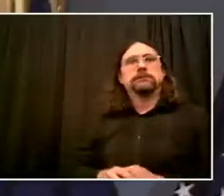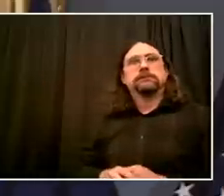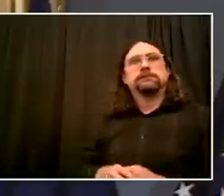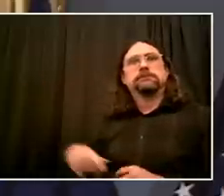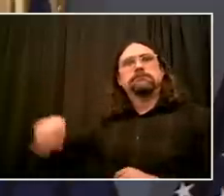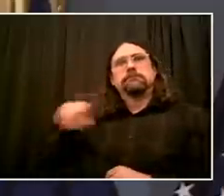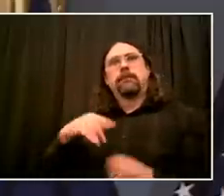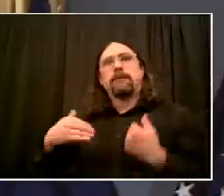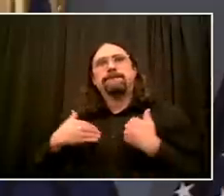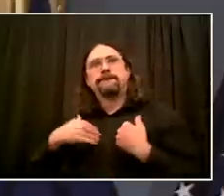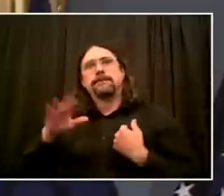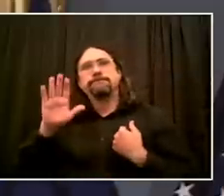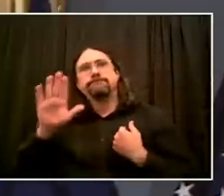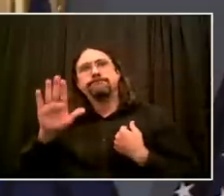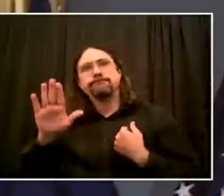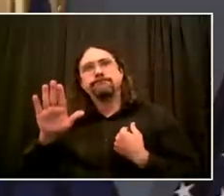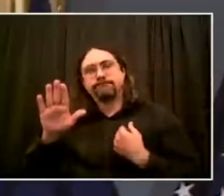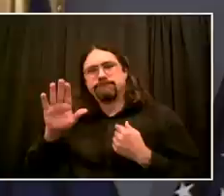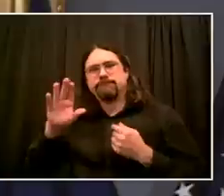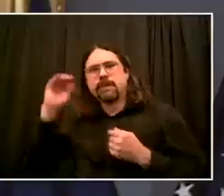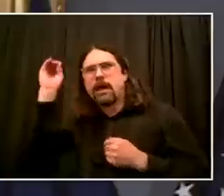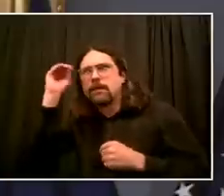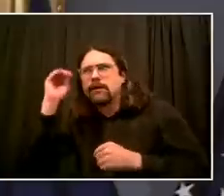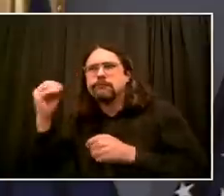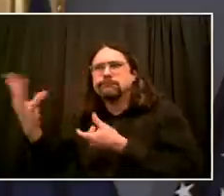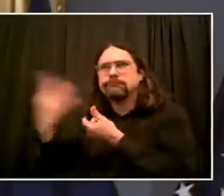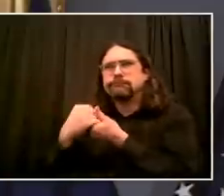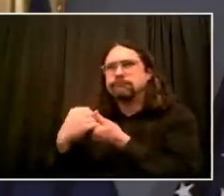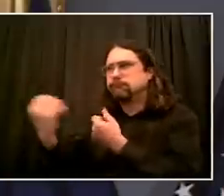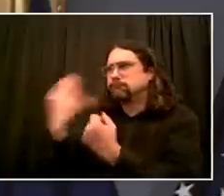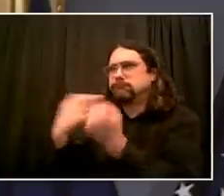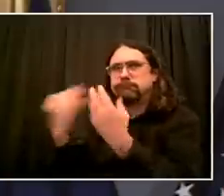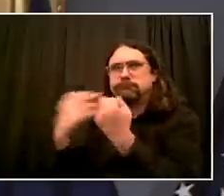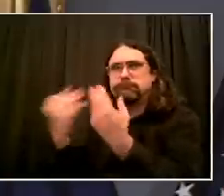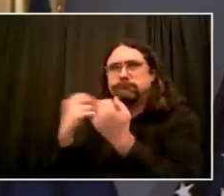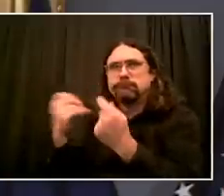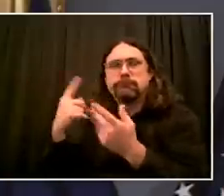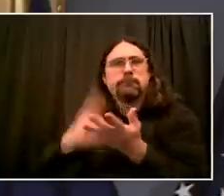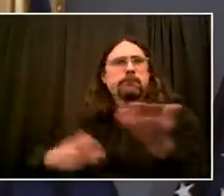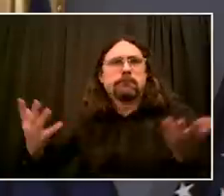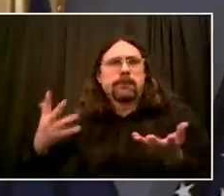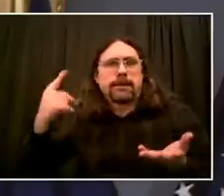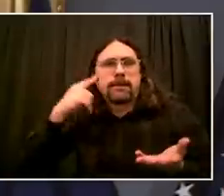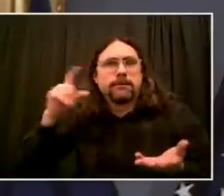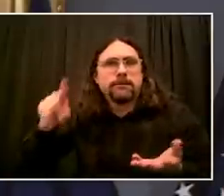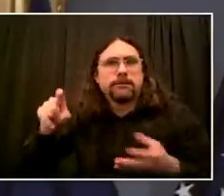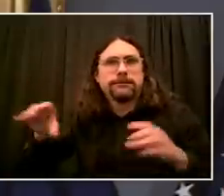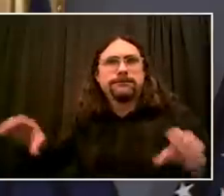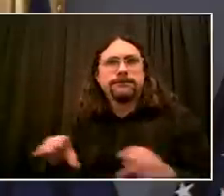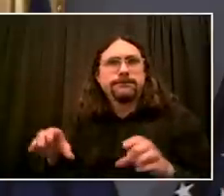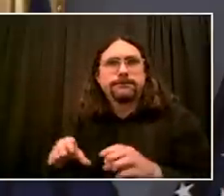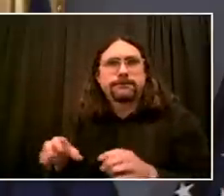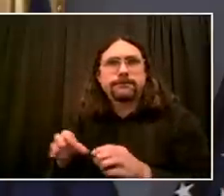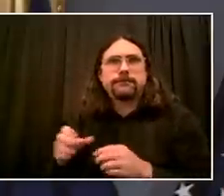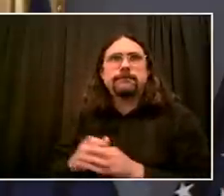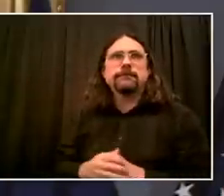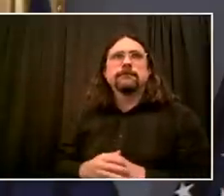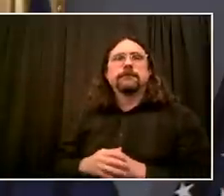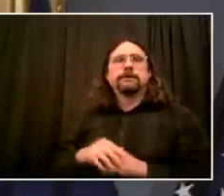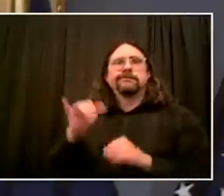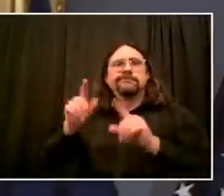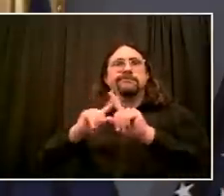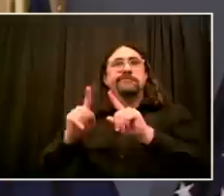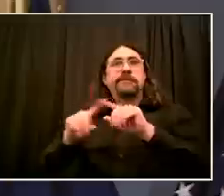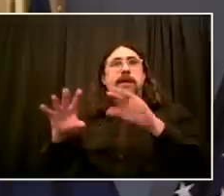But there is a piece of this statement that I think speaks so powerfully to what's going on. I wanted to show it to everyone. I want to